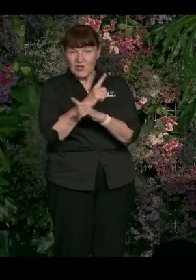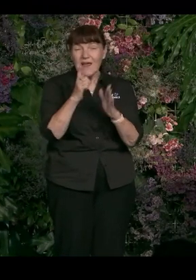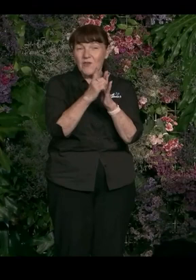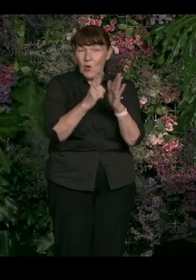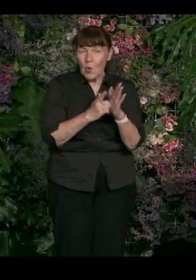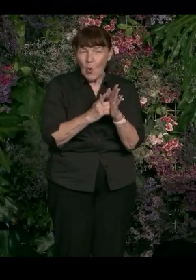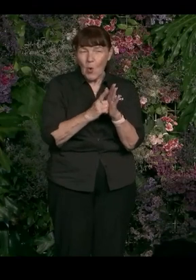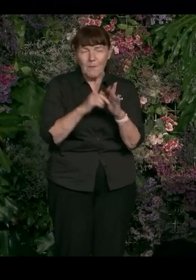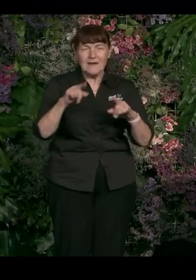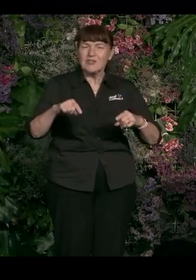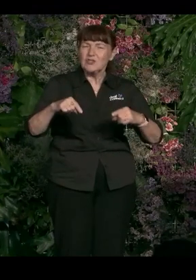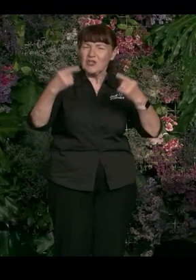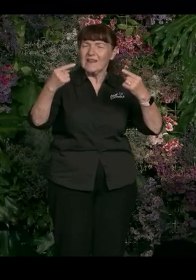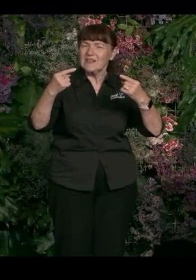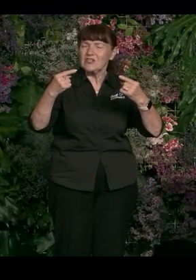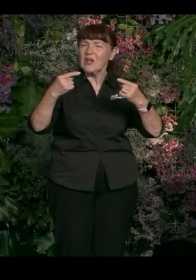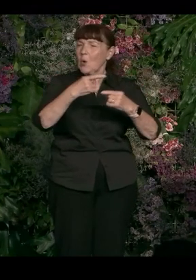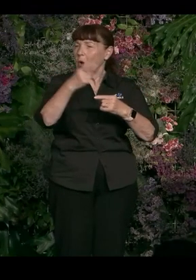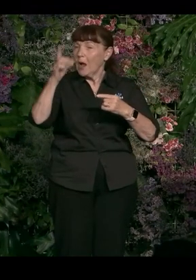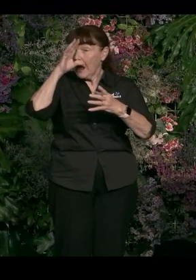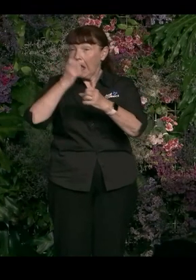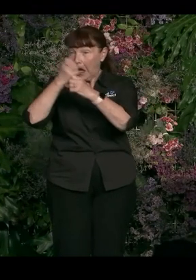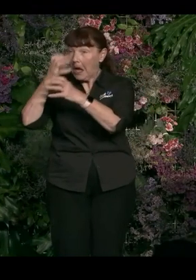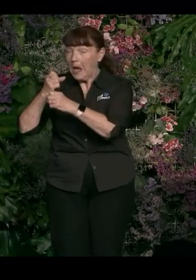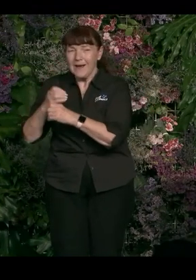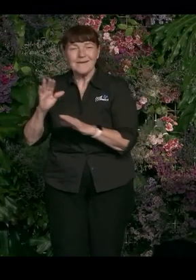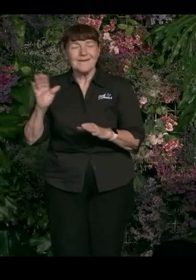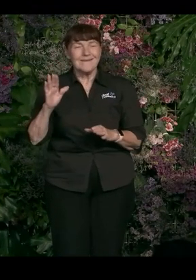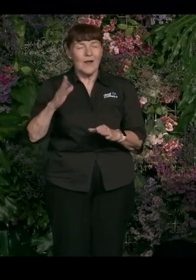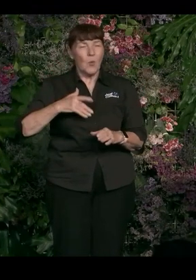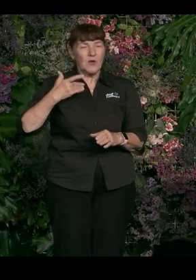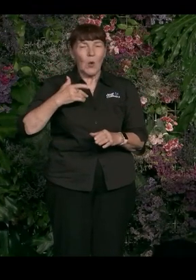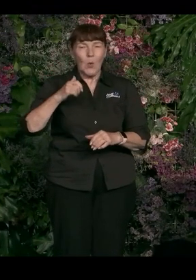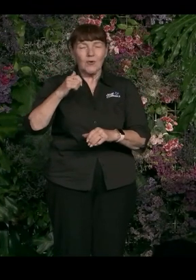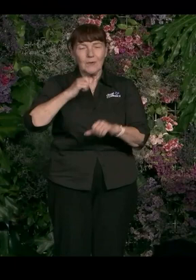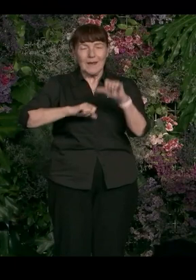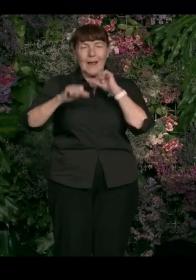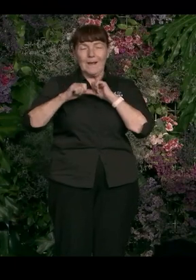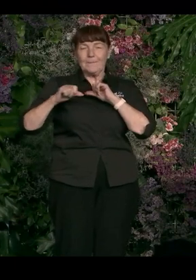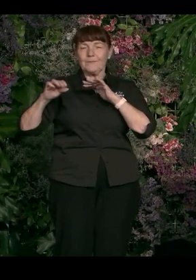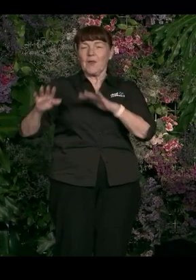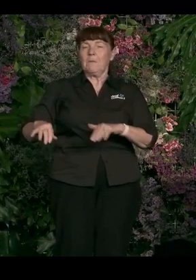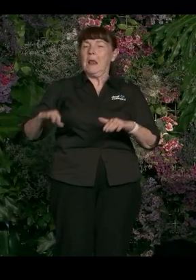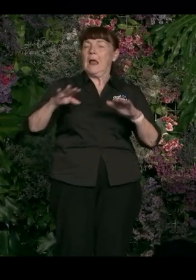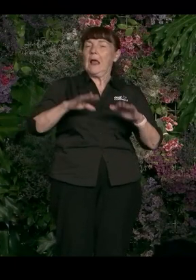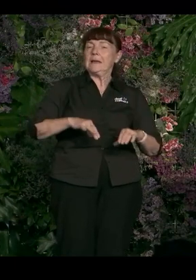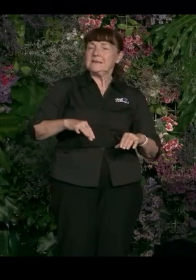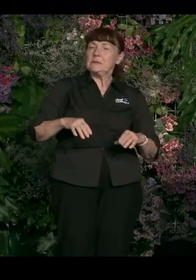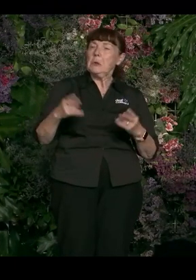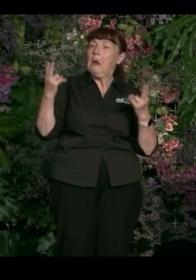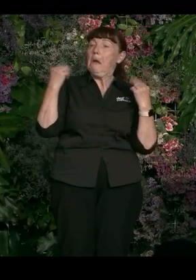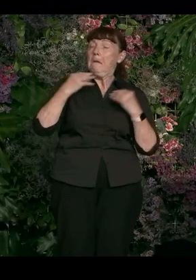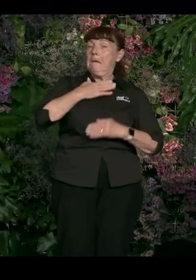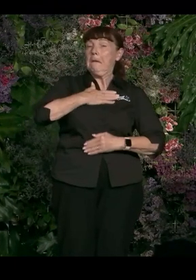challenging the status quo to ensure that we don't become complacent or acquiescent to the